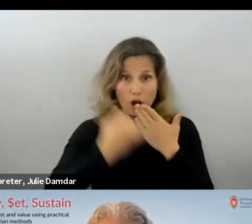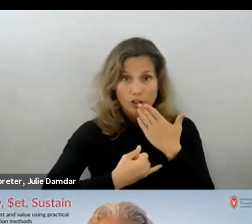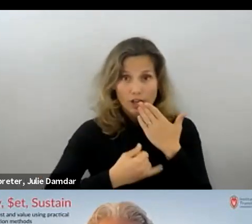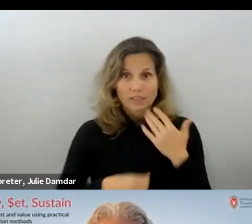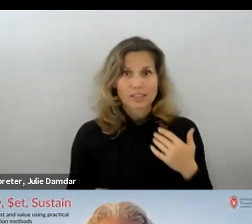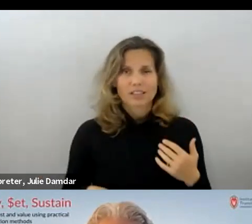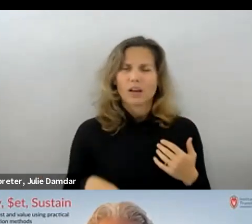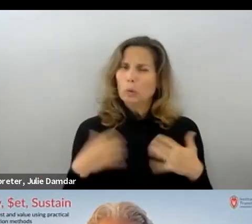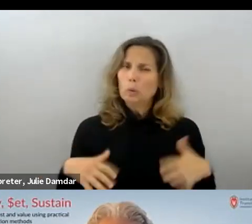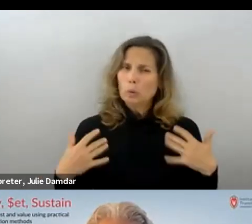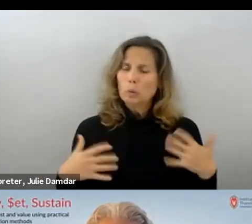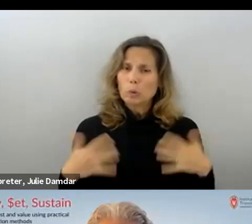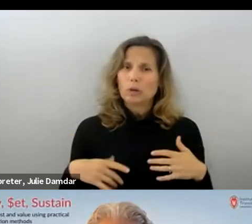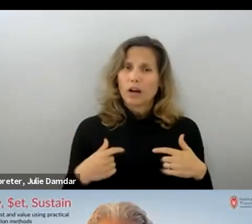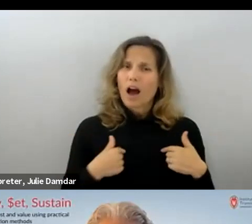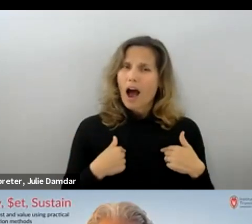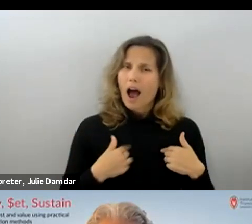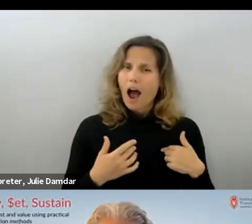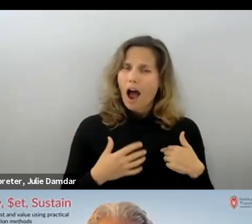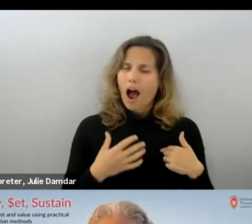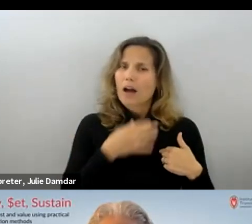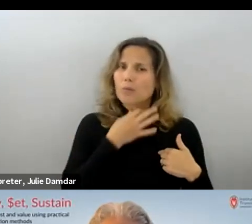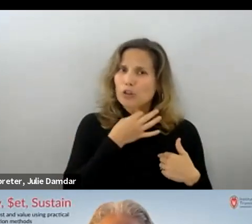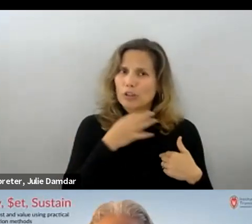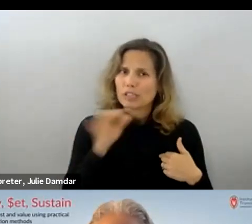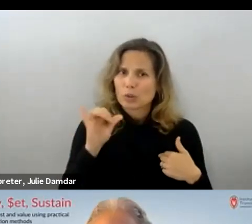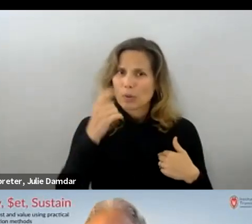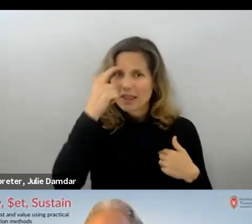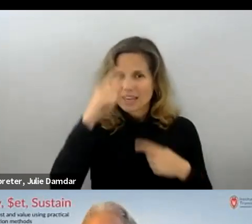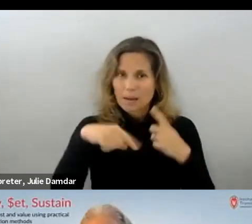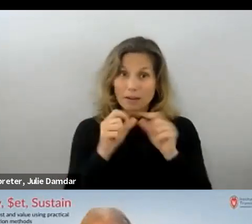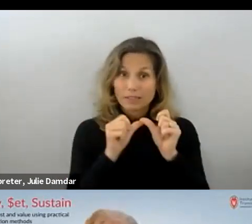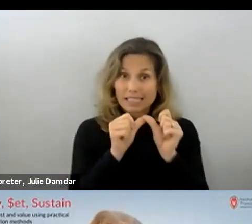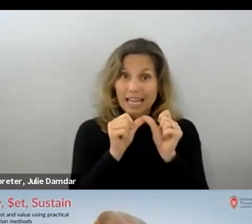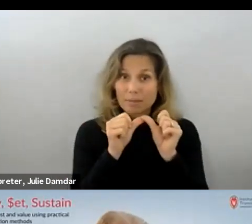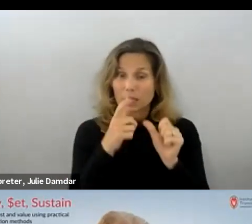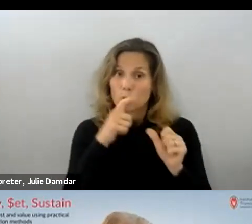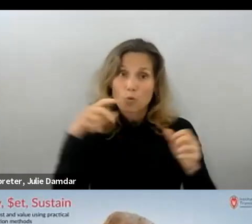totally resonating with me as I think about sustainability and who pays for what.